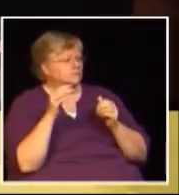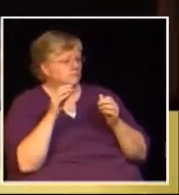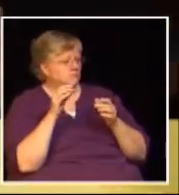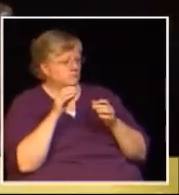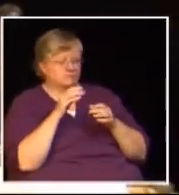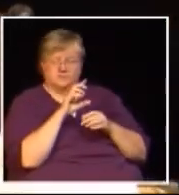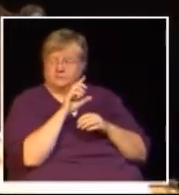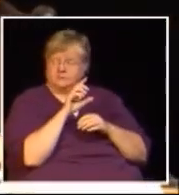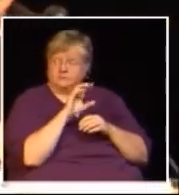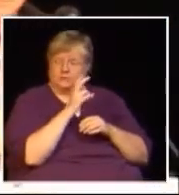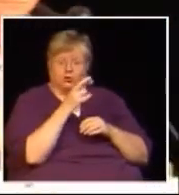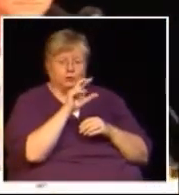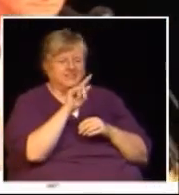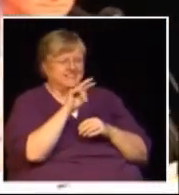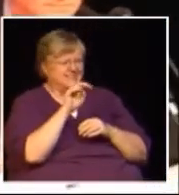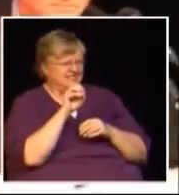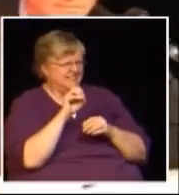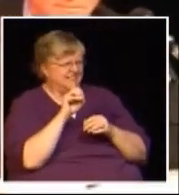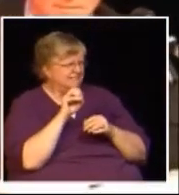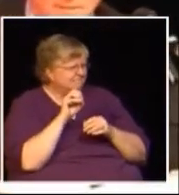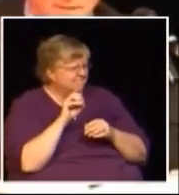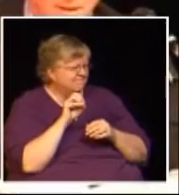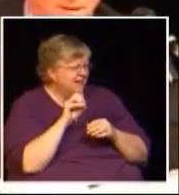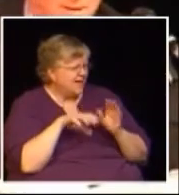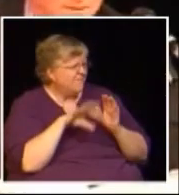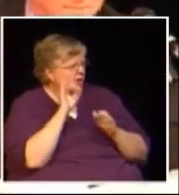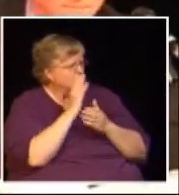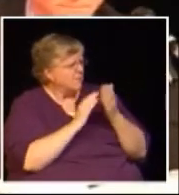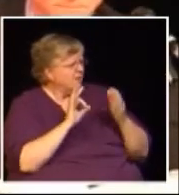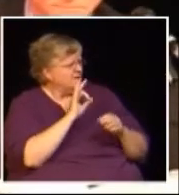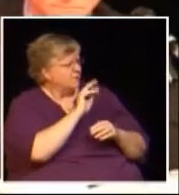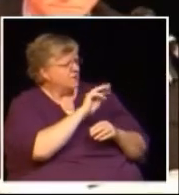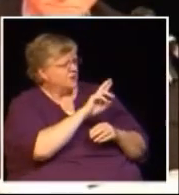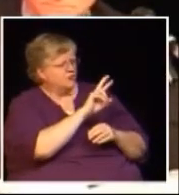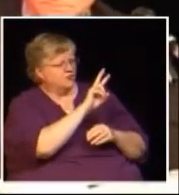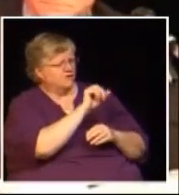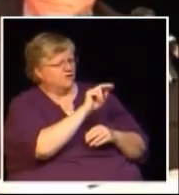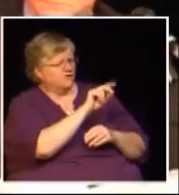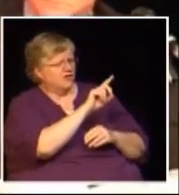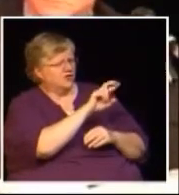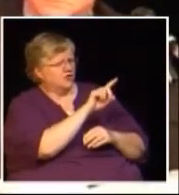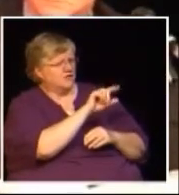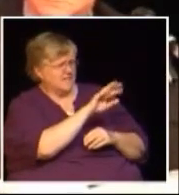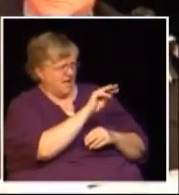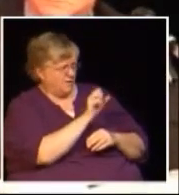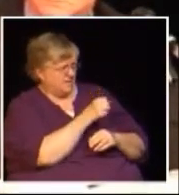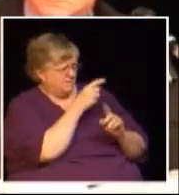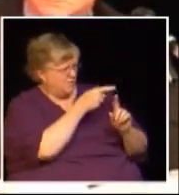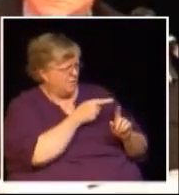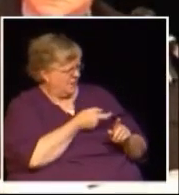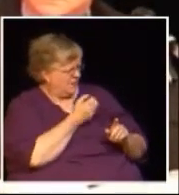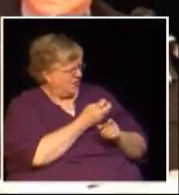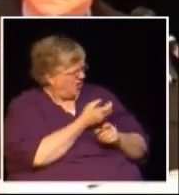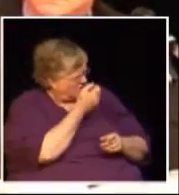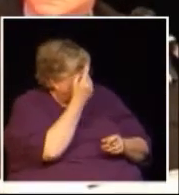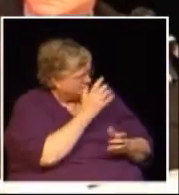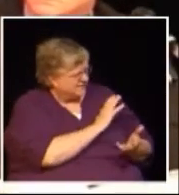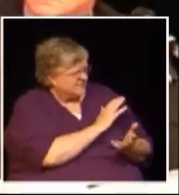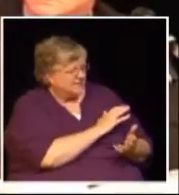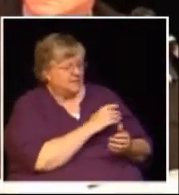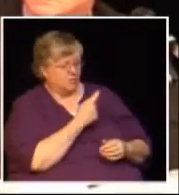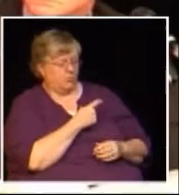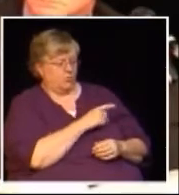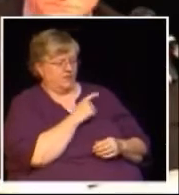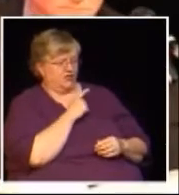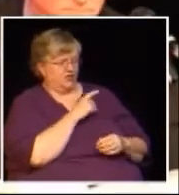I'd just like to add a short comment I found some of the argument a little hard to follow I'm sorry Mr. Van Zand provincial